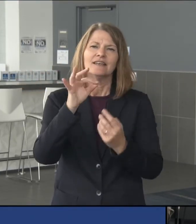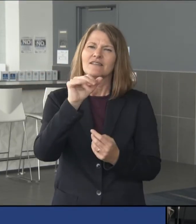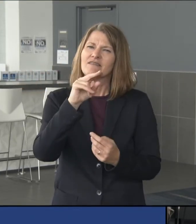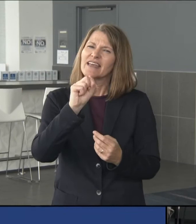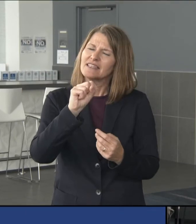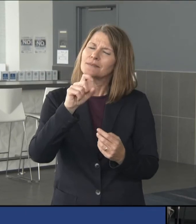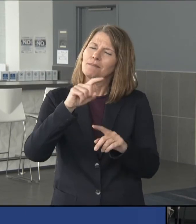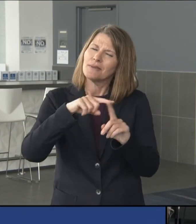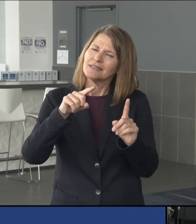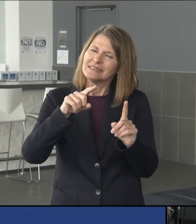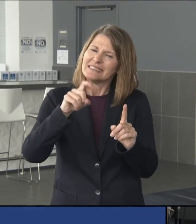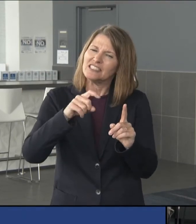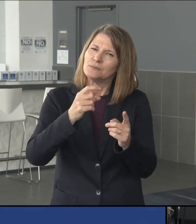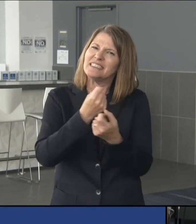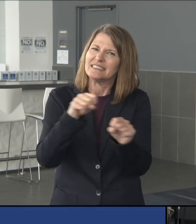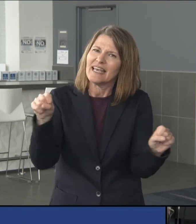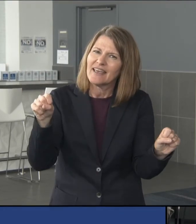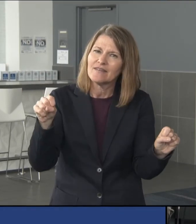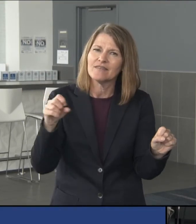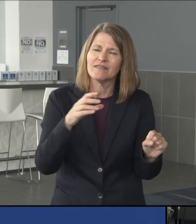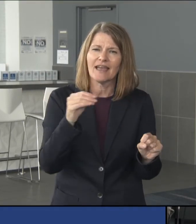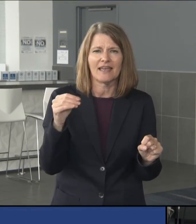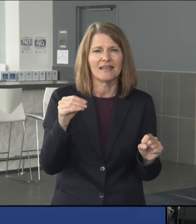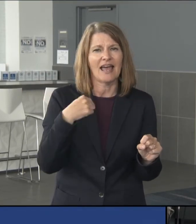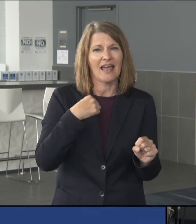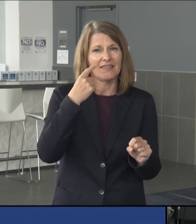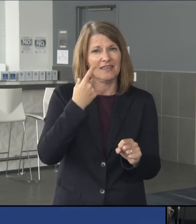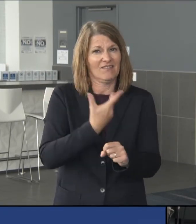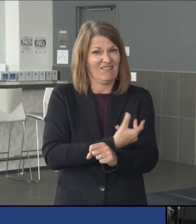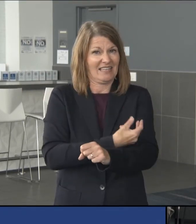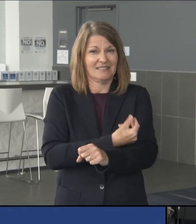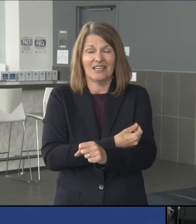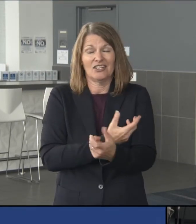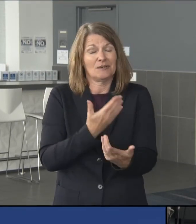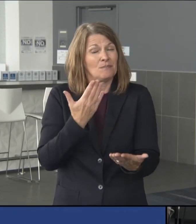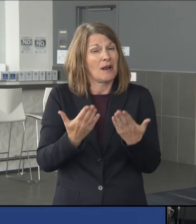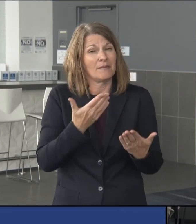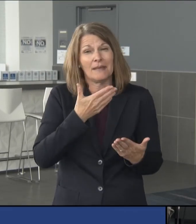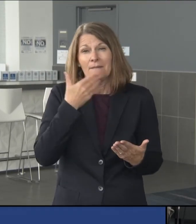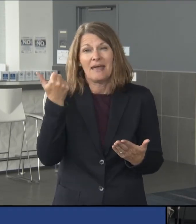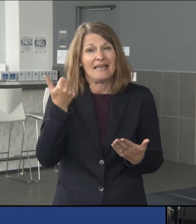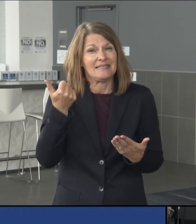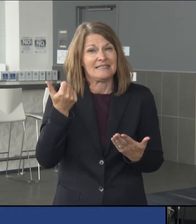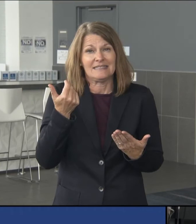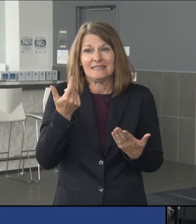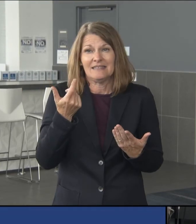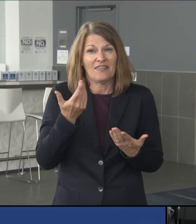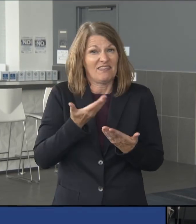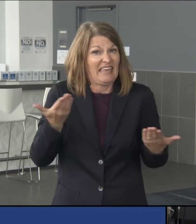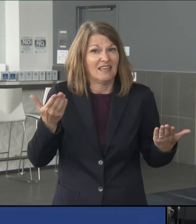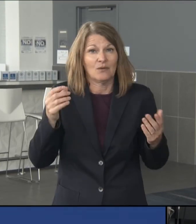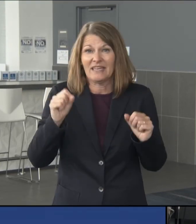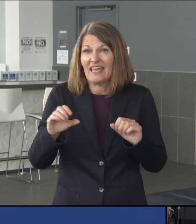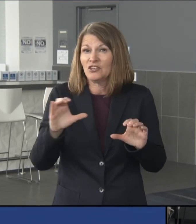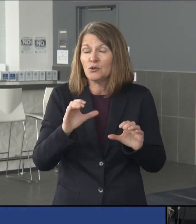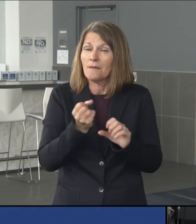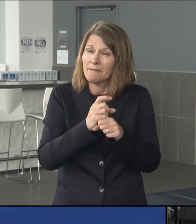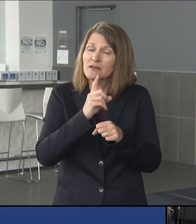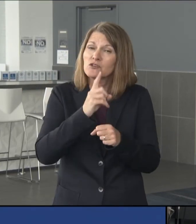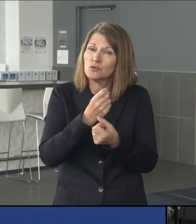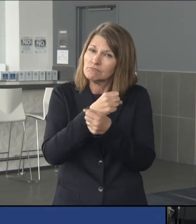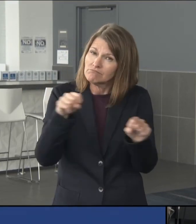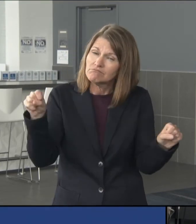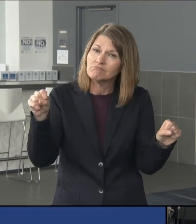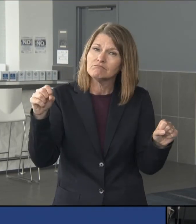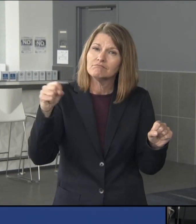make sure they're safe. Uh, and, and I think the, the vaccination is probably the best thing we can, we can do about, uh, to, to make sure that that happens.